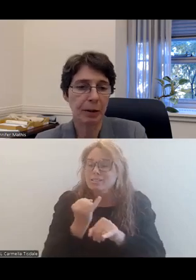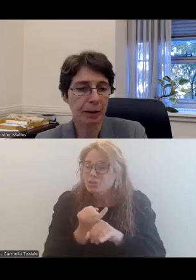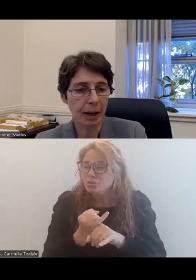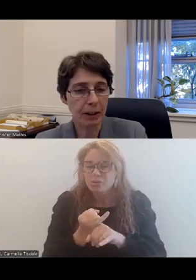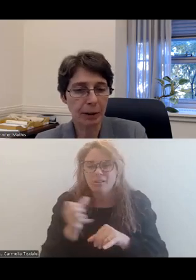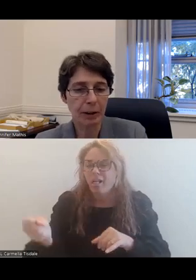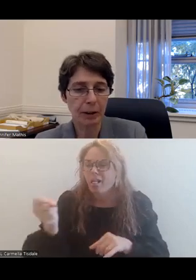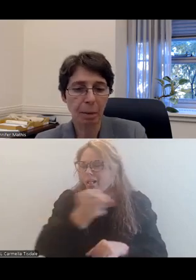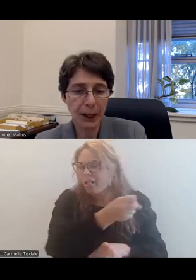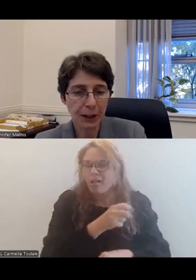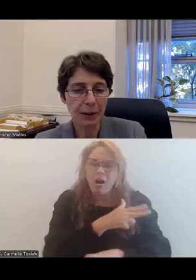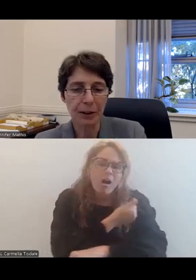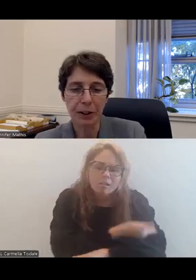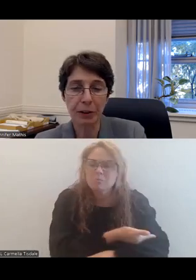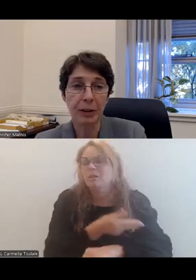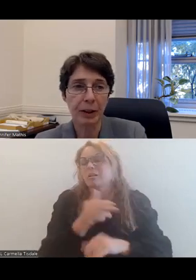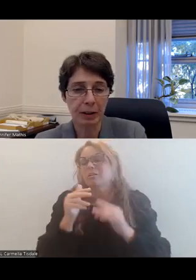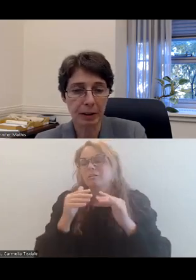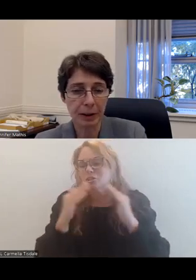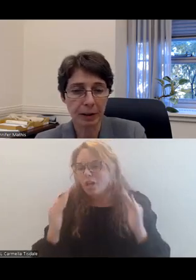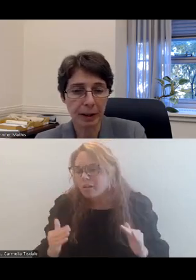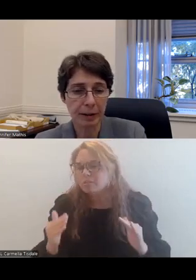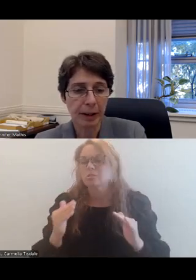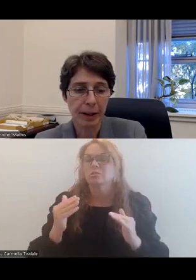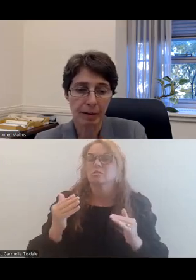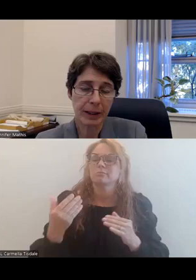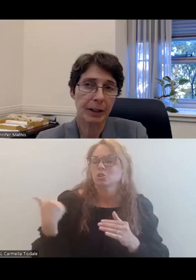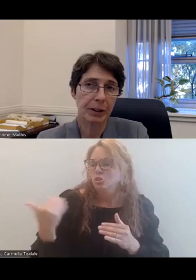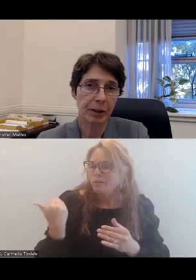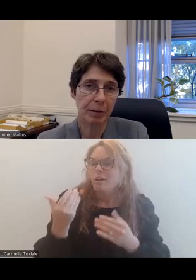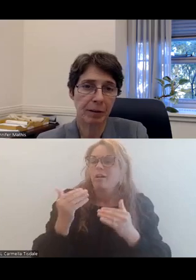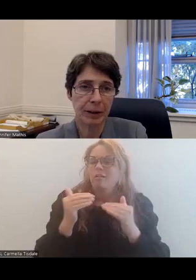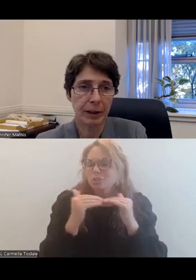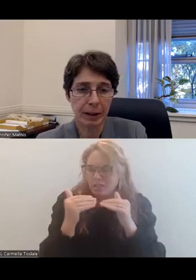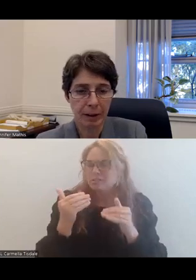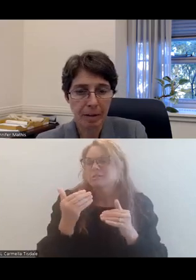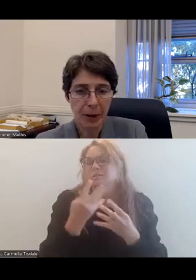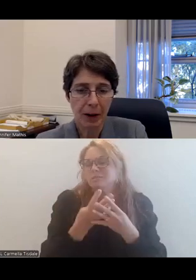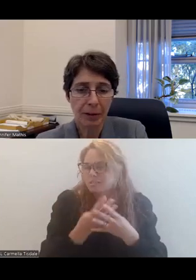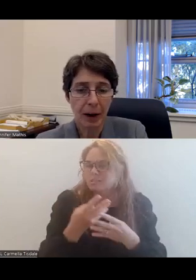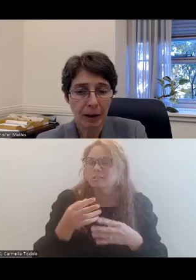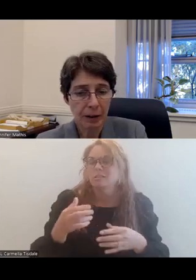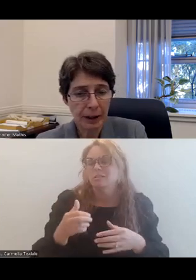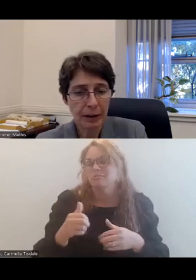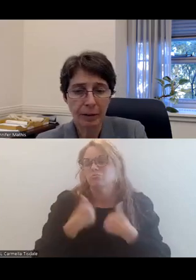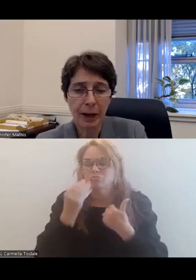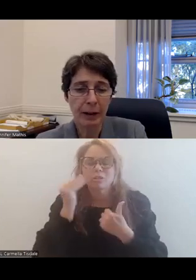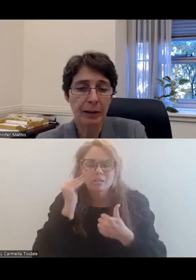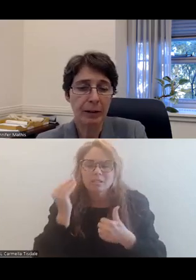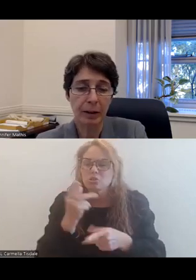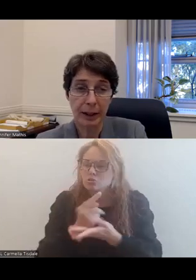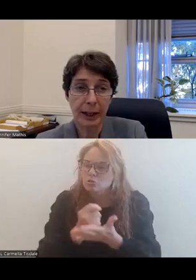bounced around between hospitals, shelters, juvenile justice facilities, and residential treatment facilities, often hundreds